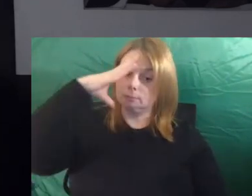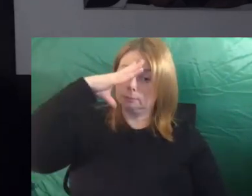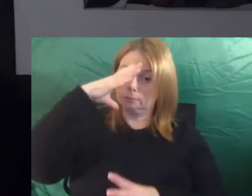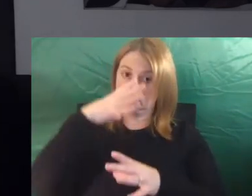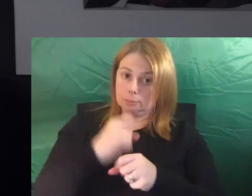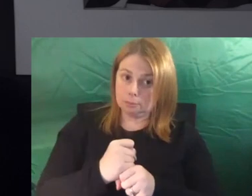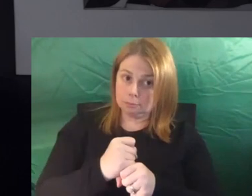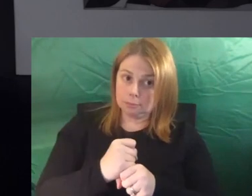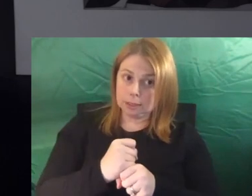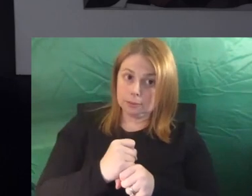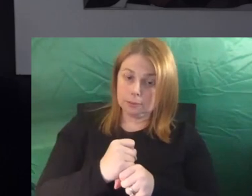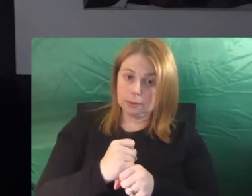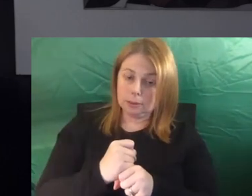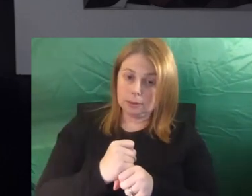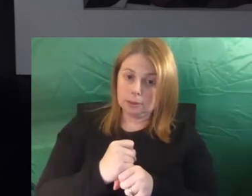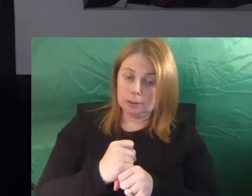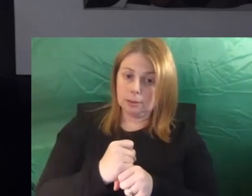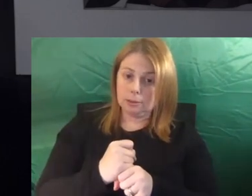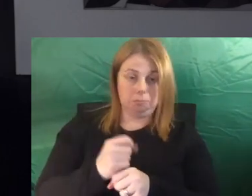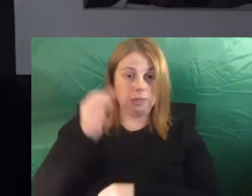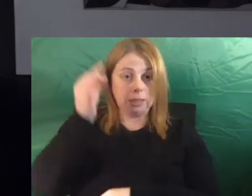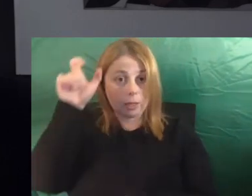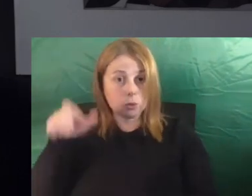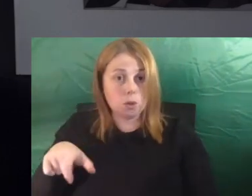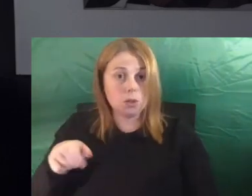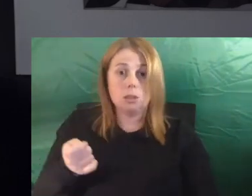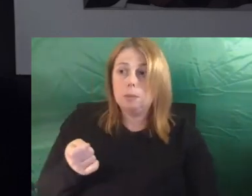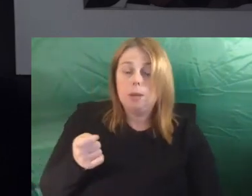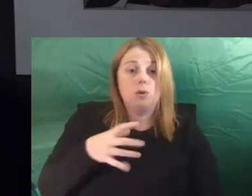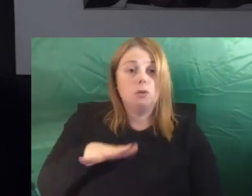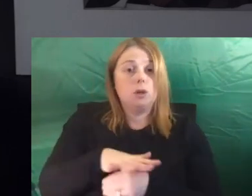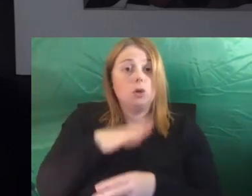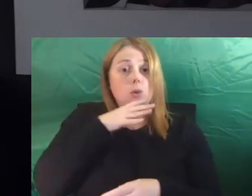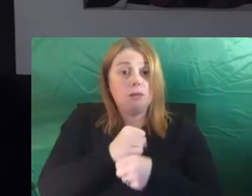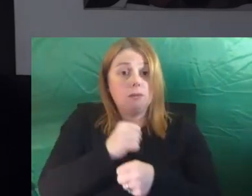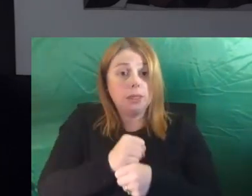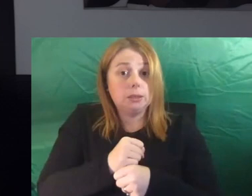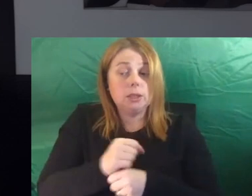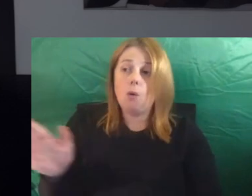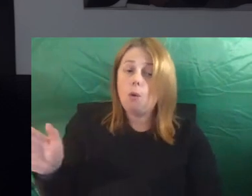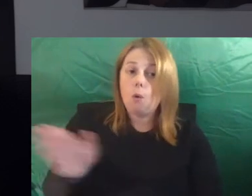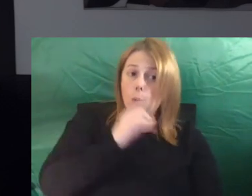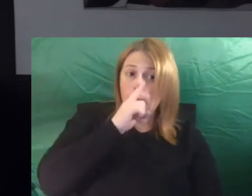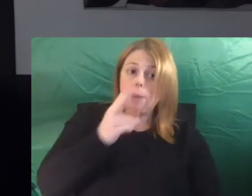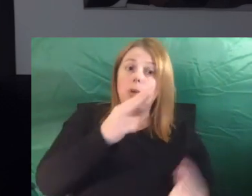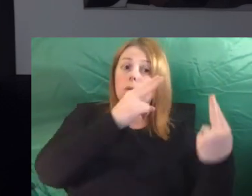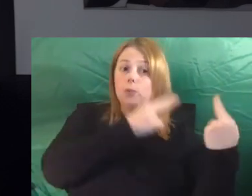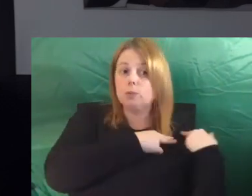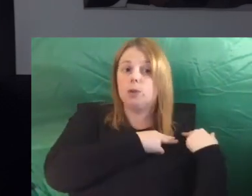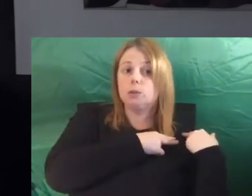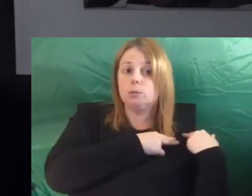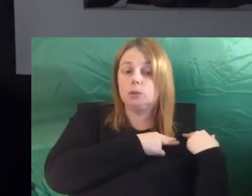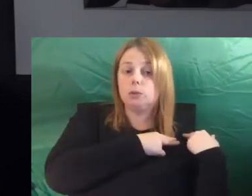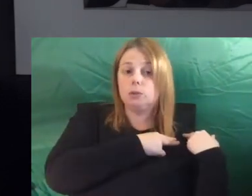councillors, as members of the local government family, we all have a responsibility to do